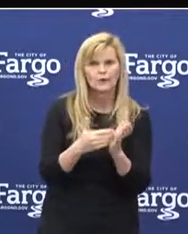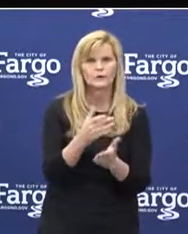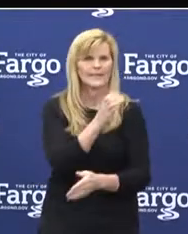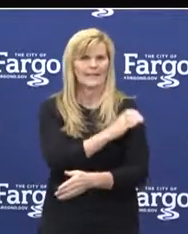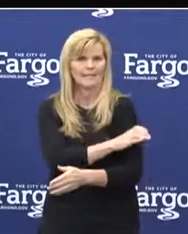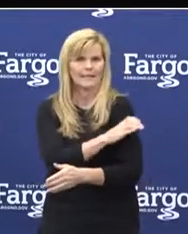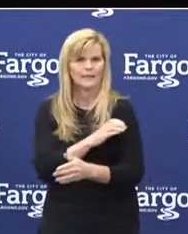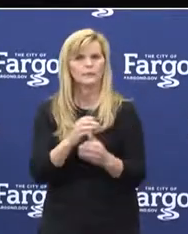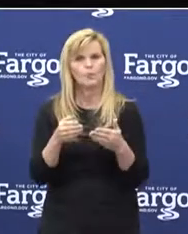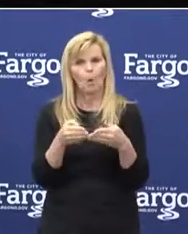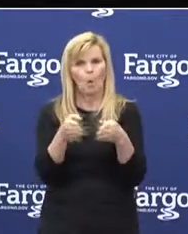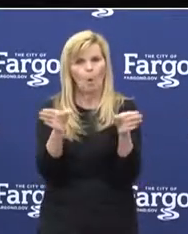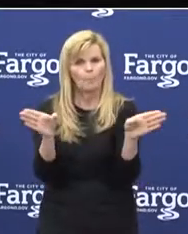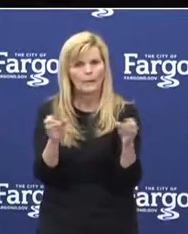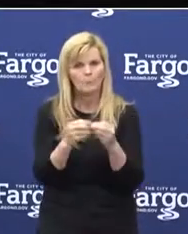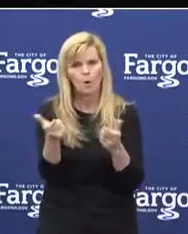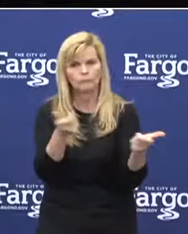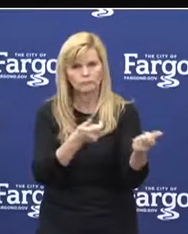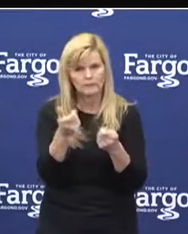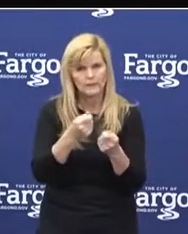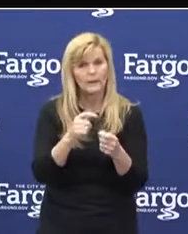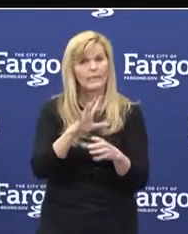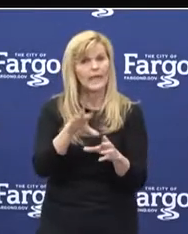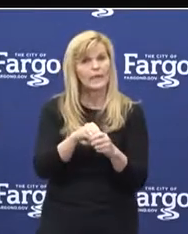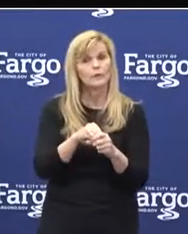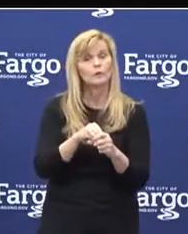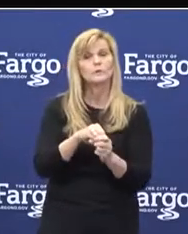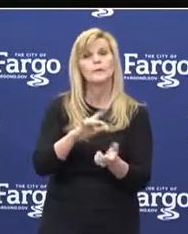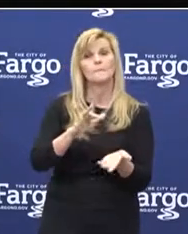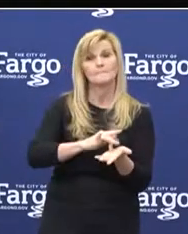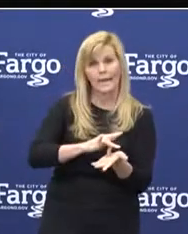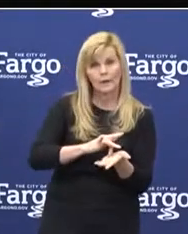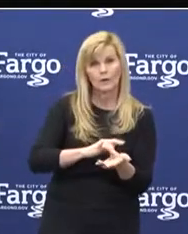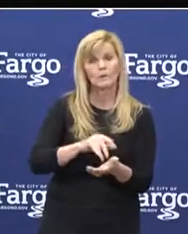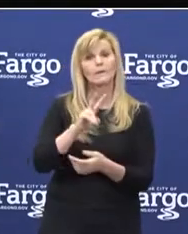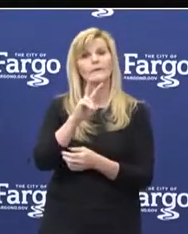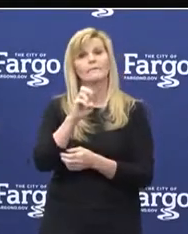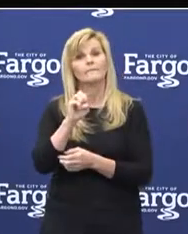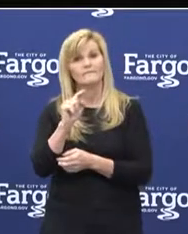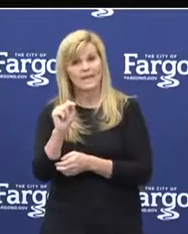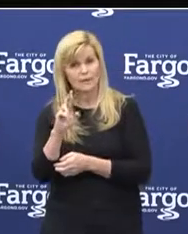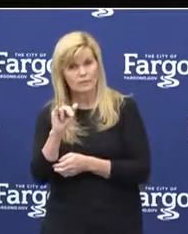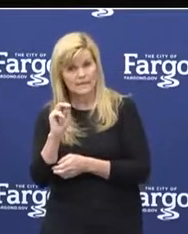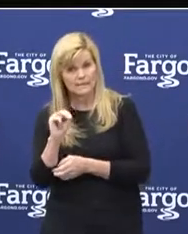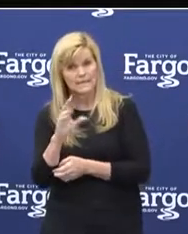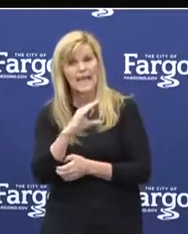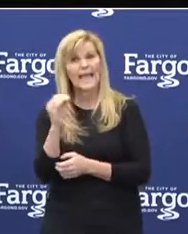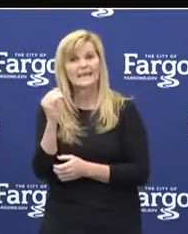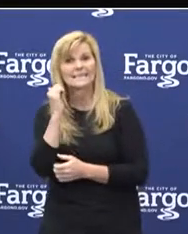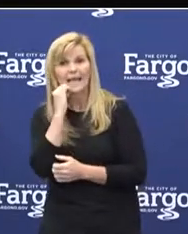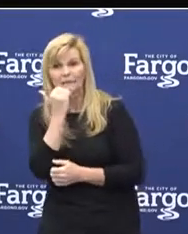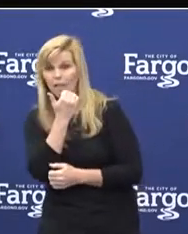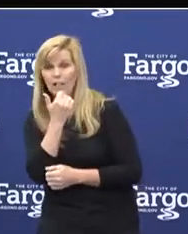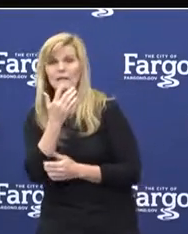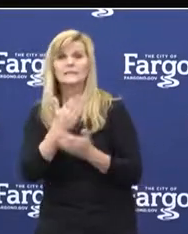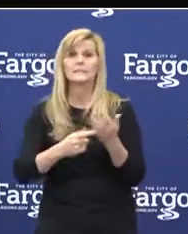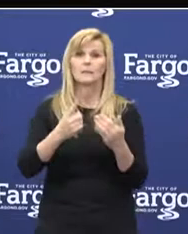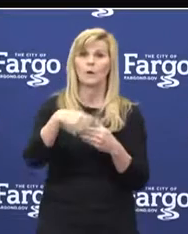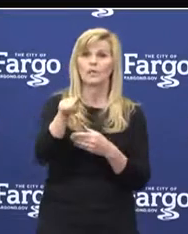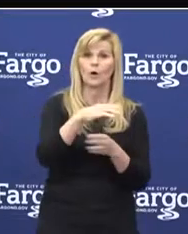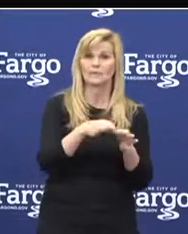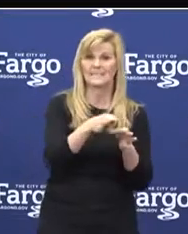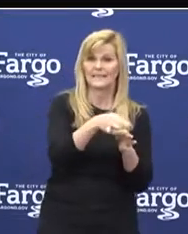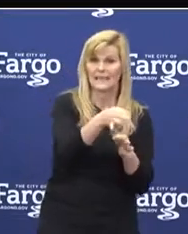and which include veterinarian, medical, and dental, to resume some of their currently delayed procedures once those